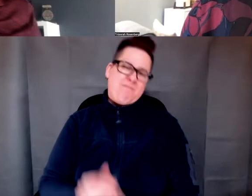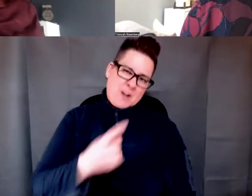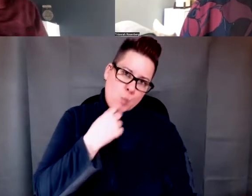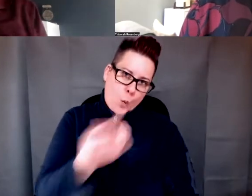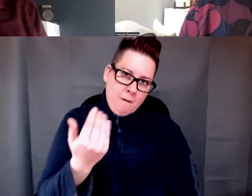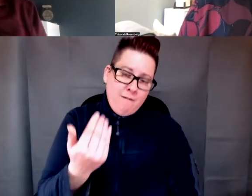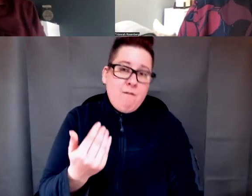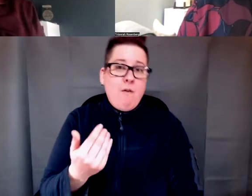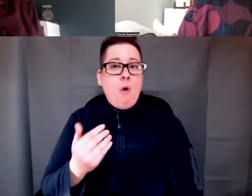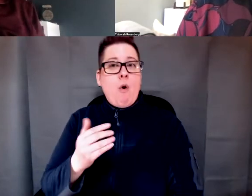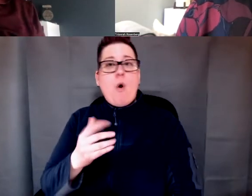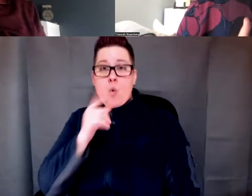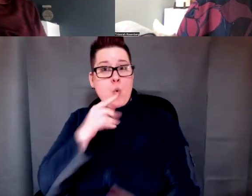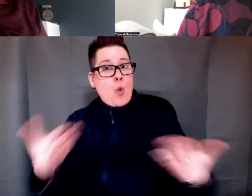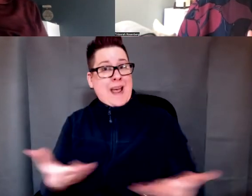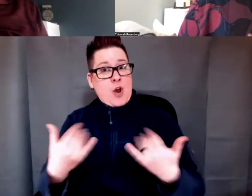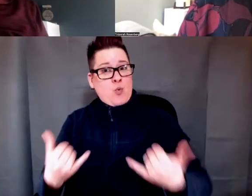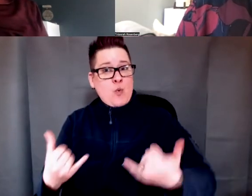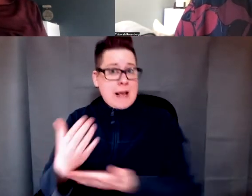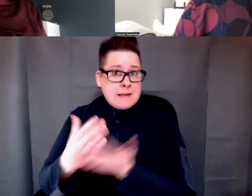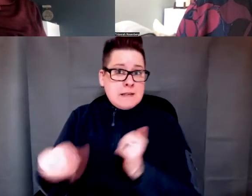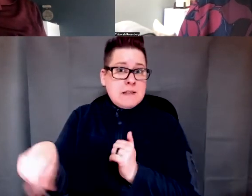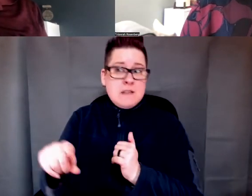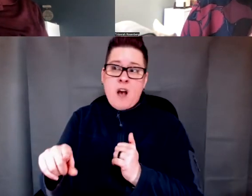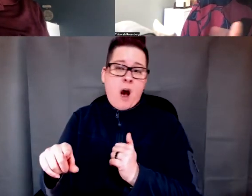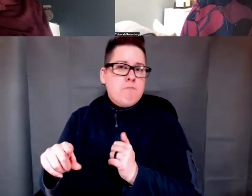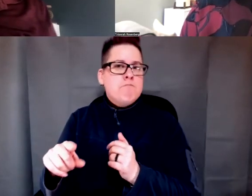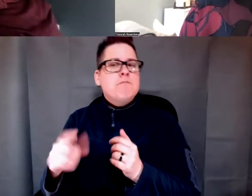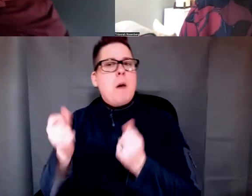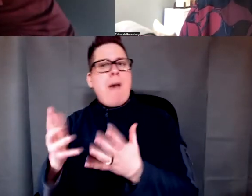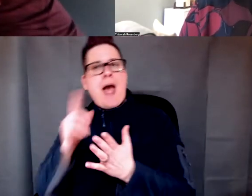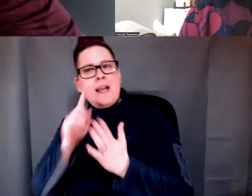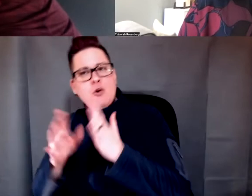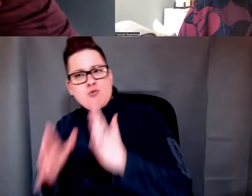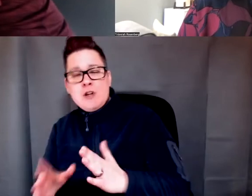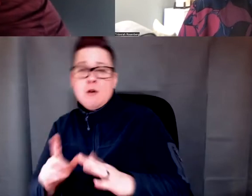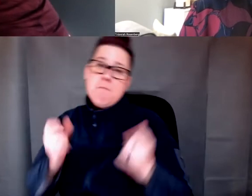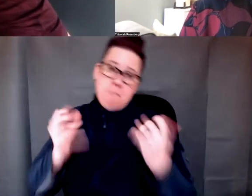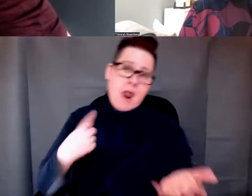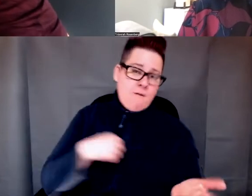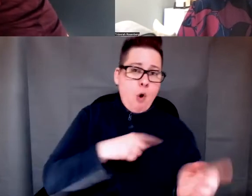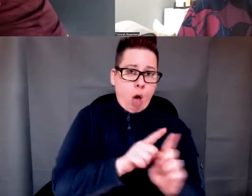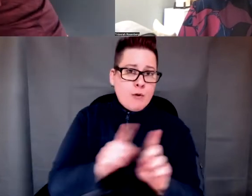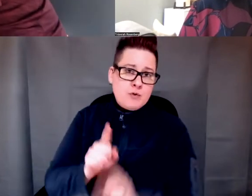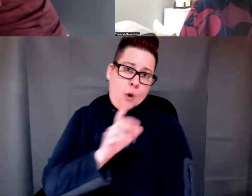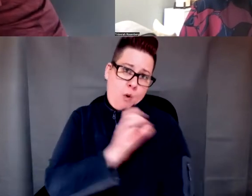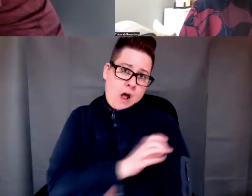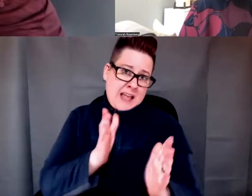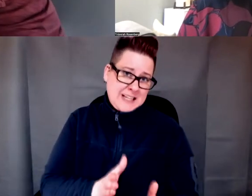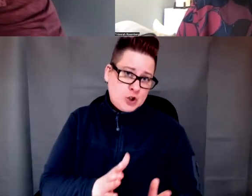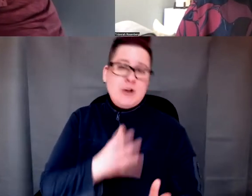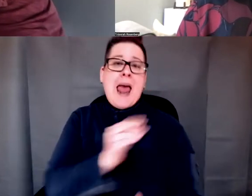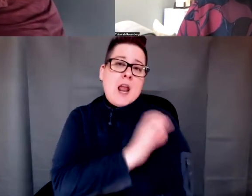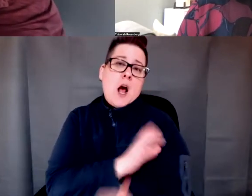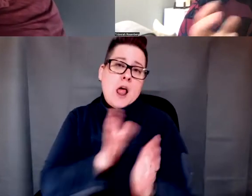you know, the attendees that we have today, some of them are predominantly researchers, but many, many of us are clinicians primarily or clinician educators.